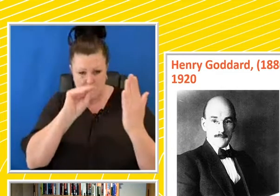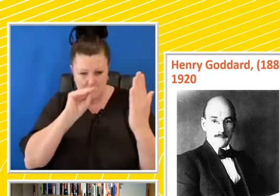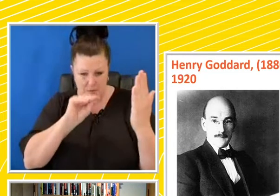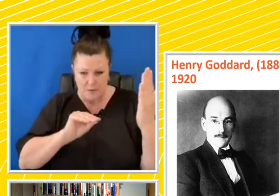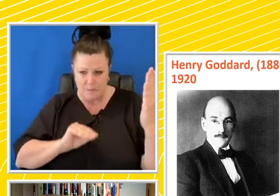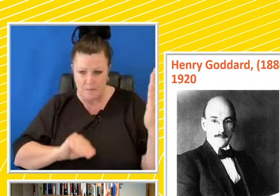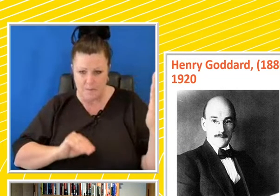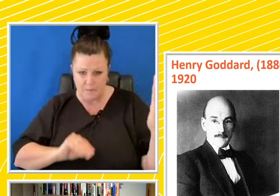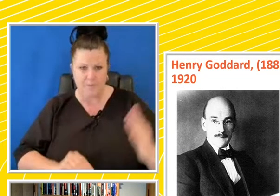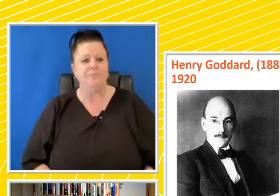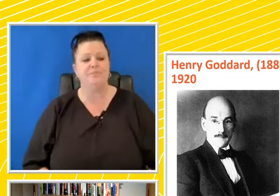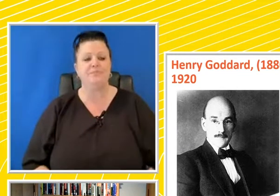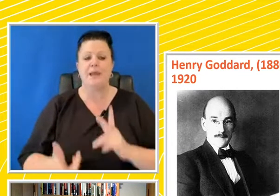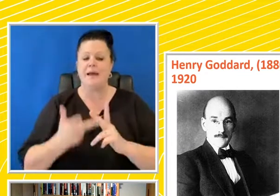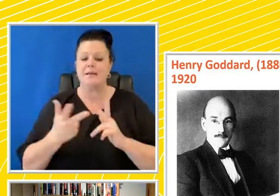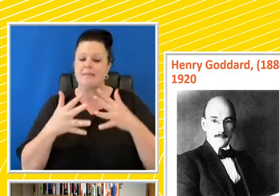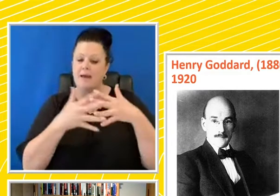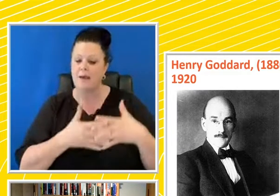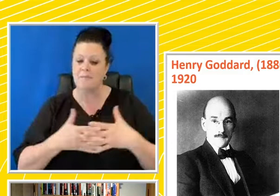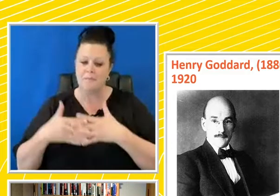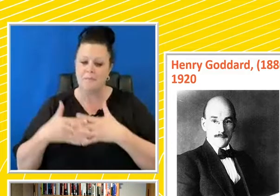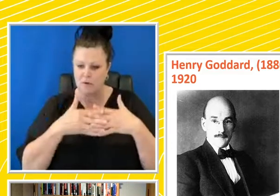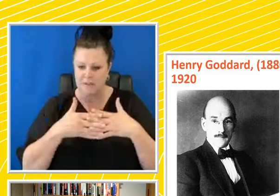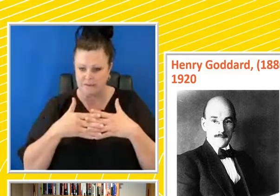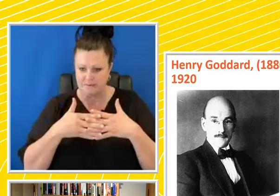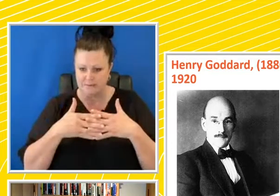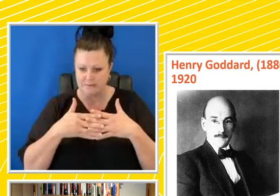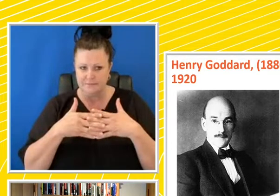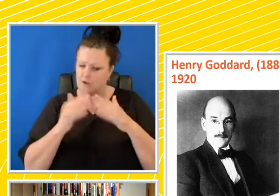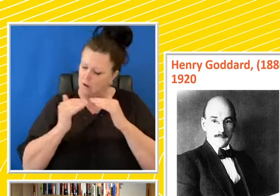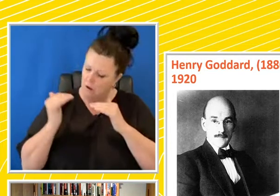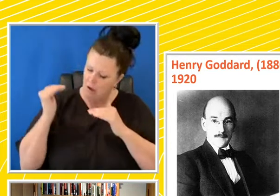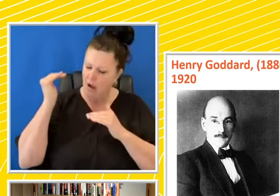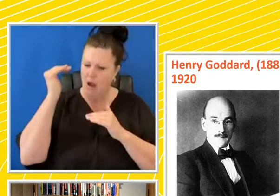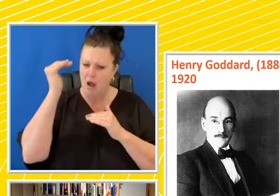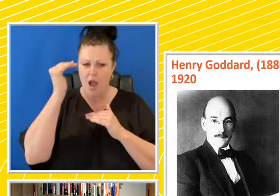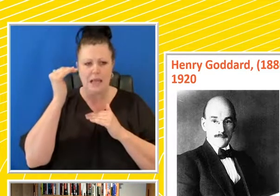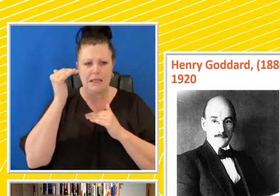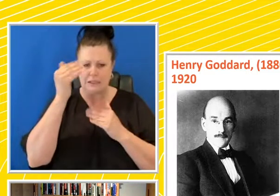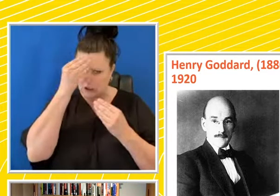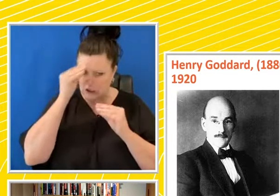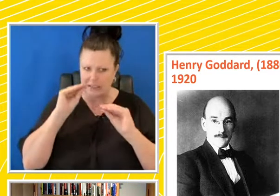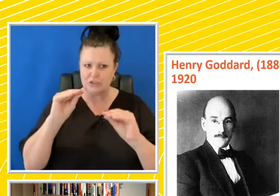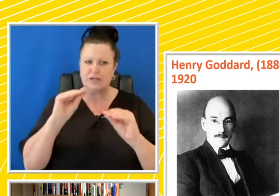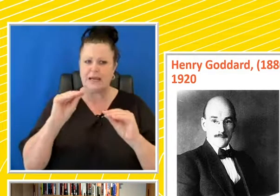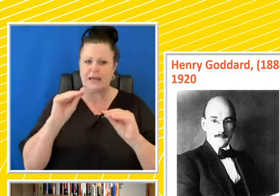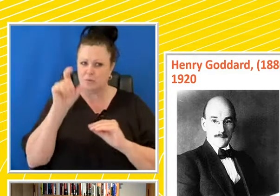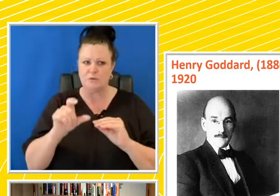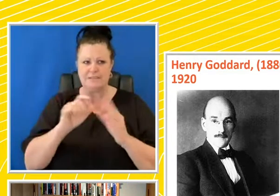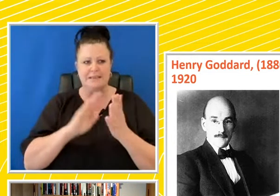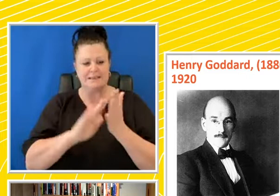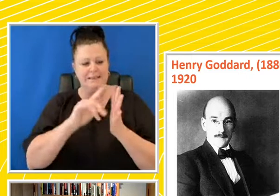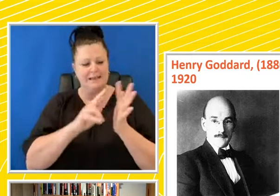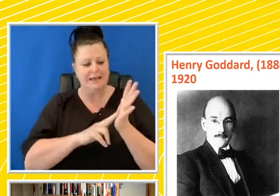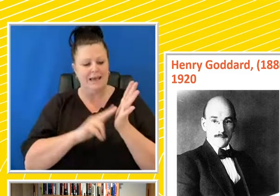Now, another American, a highly educated Harvard, Henry Goddard, he's